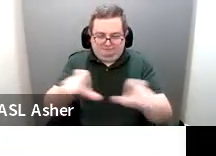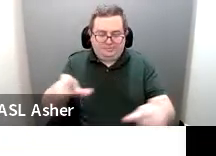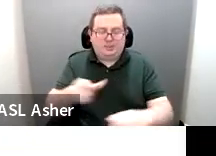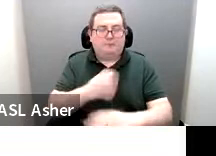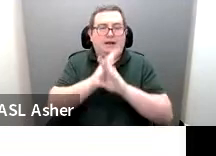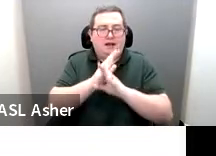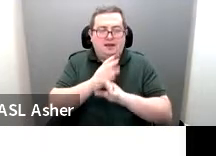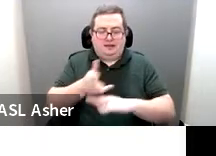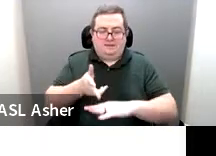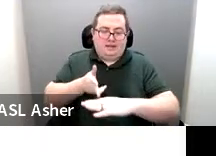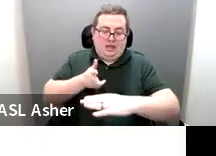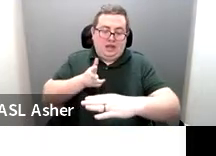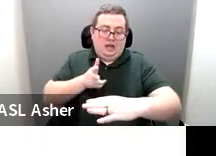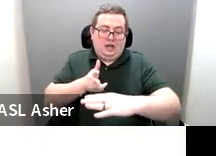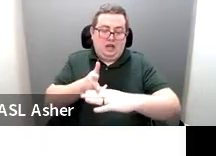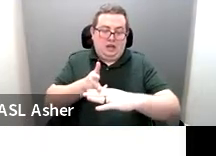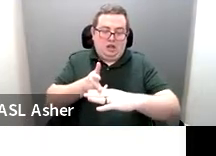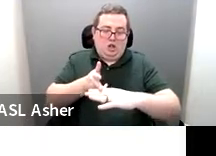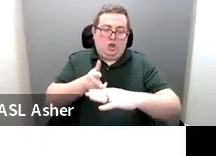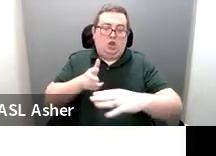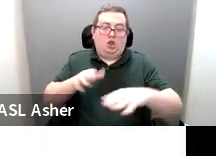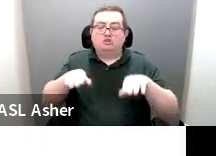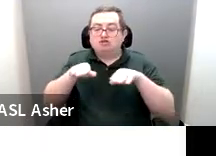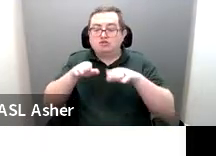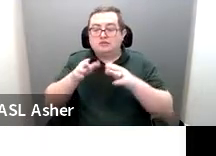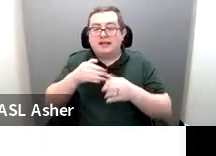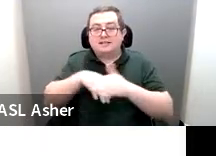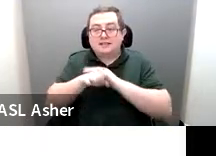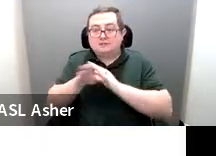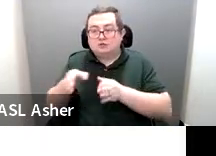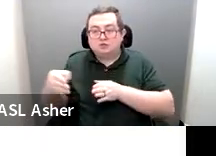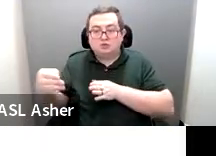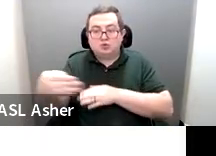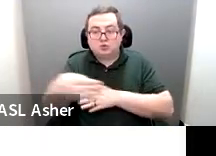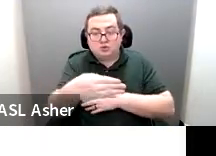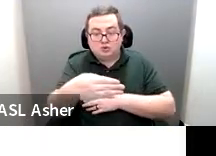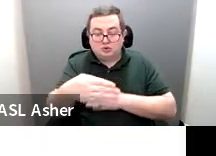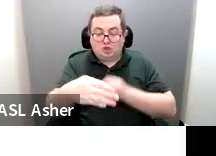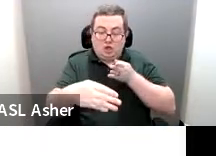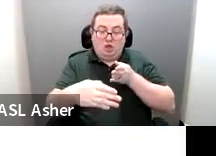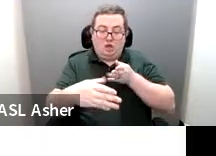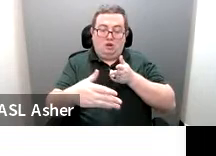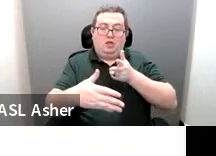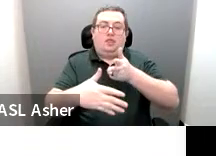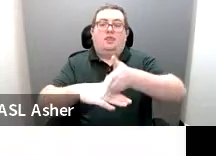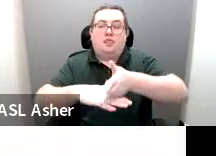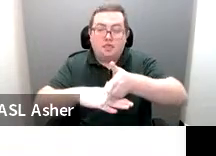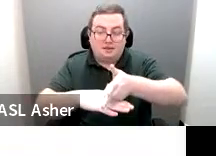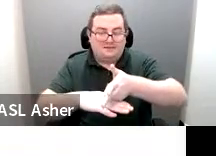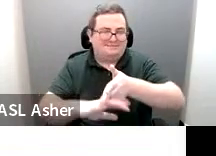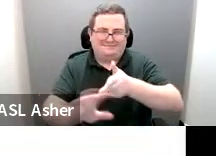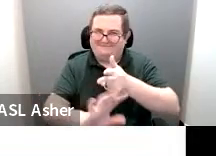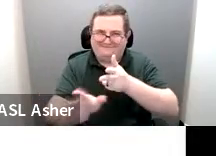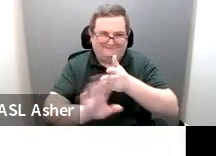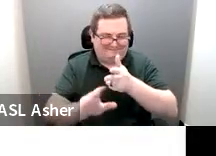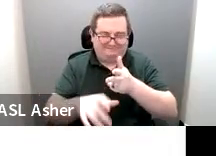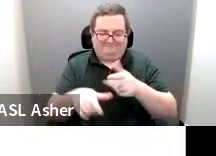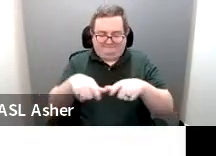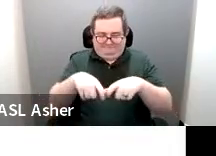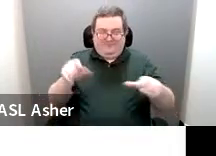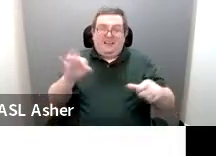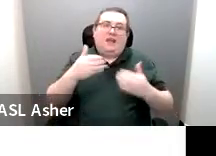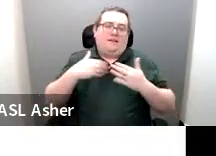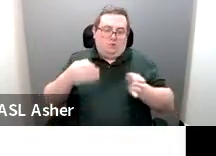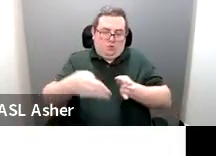that it is overlapping whatever accessible route you have running in front of it. Obviously if you have a very wide